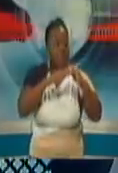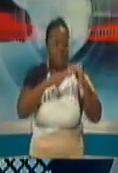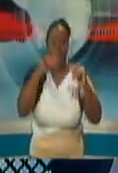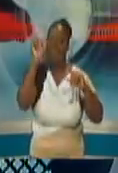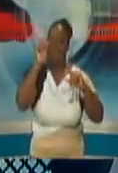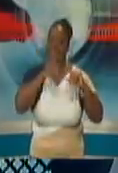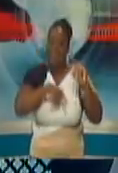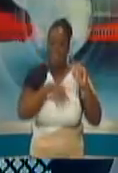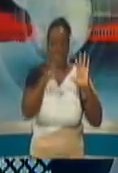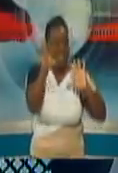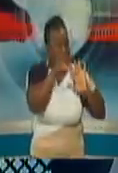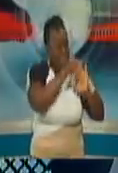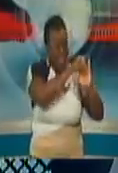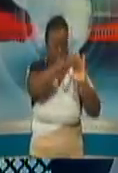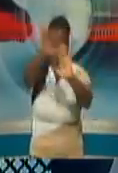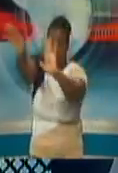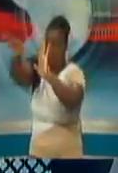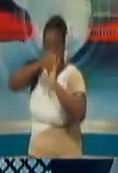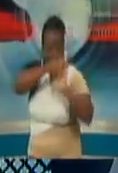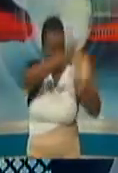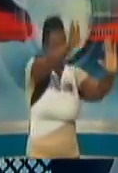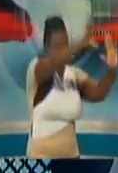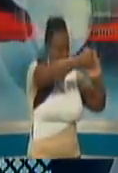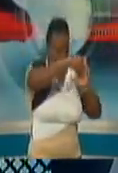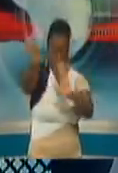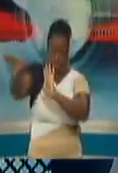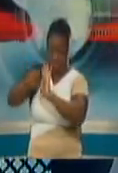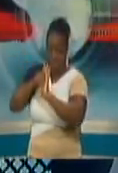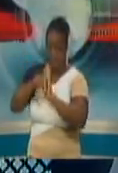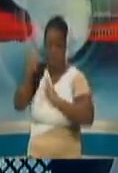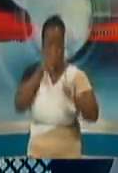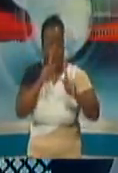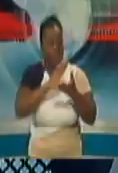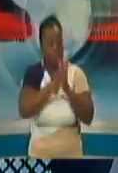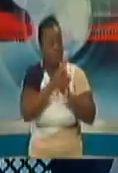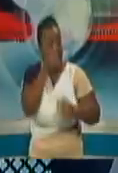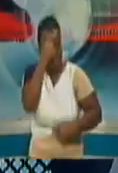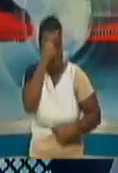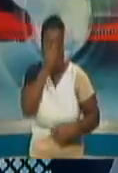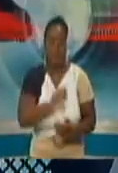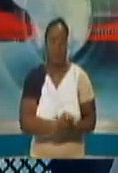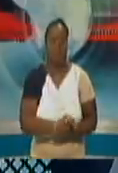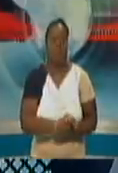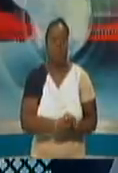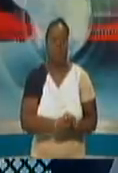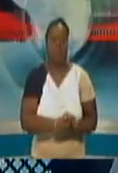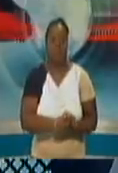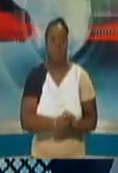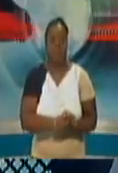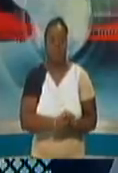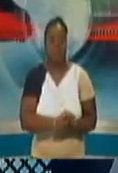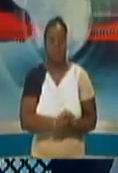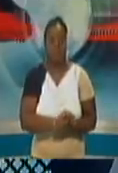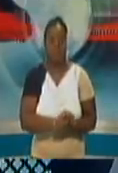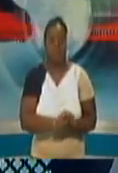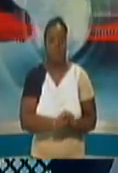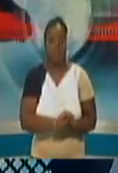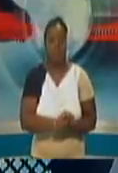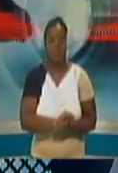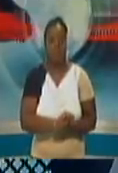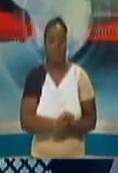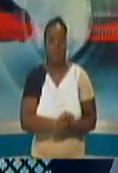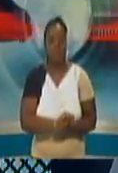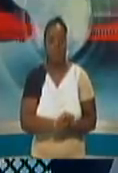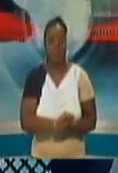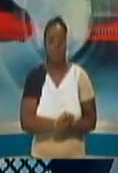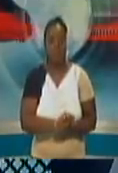low to allow for an increased mobility of people. It would have been putting us all at risk. there's no, there's no, I mean, that comment relates